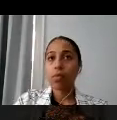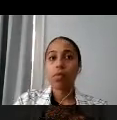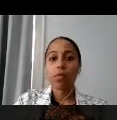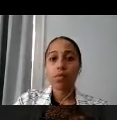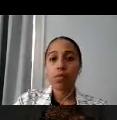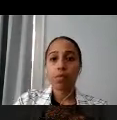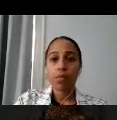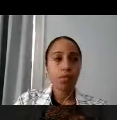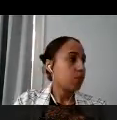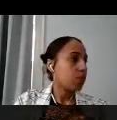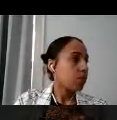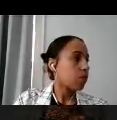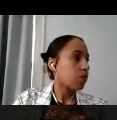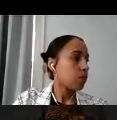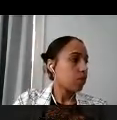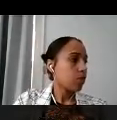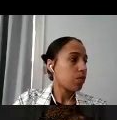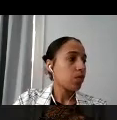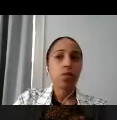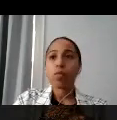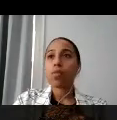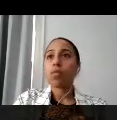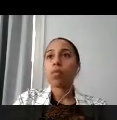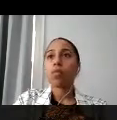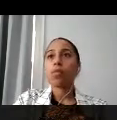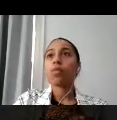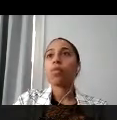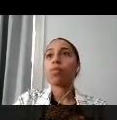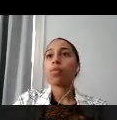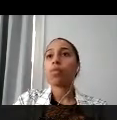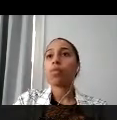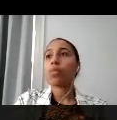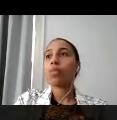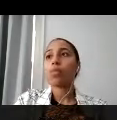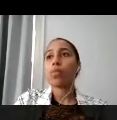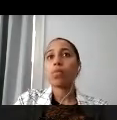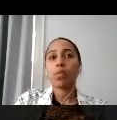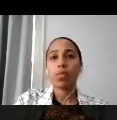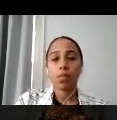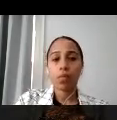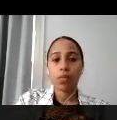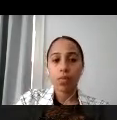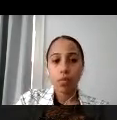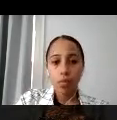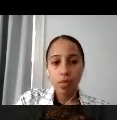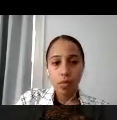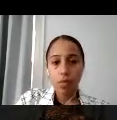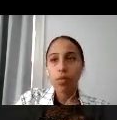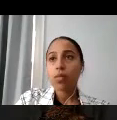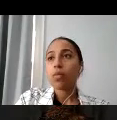amongst a few other spots. Lastly, does the income criteria include cost of living considerations?